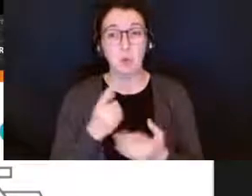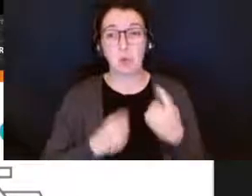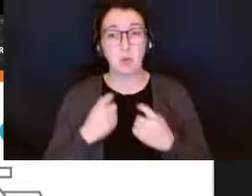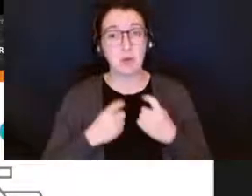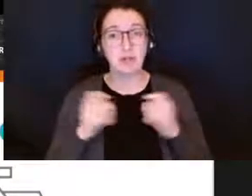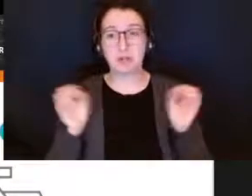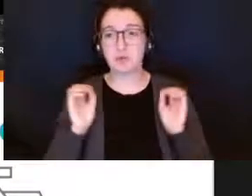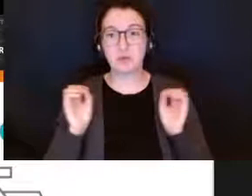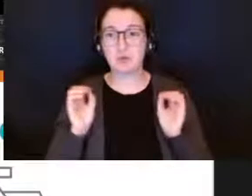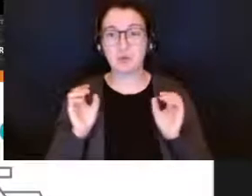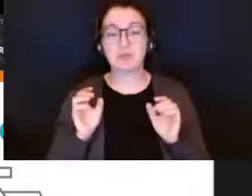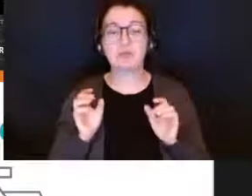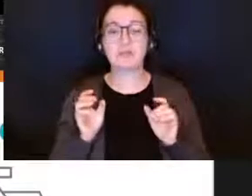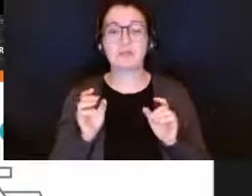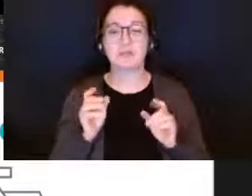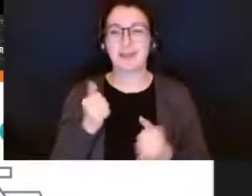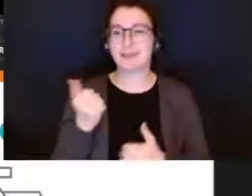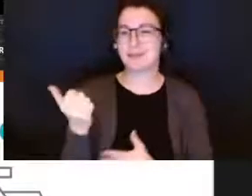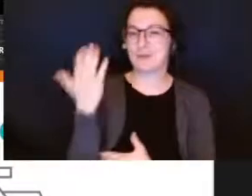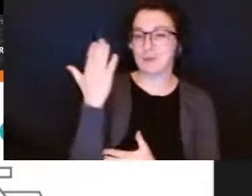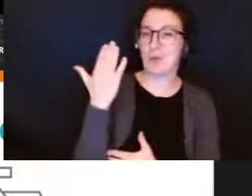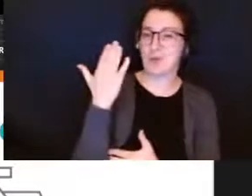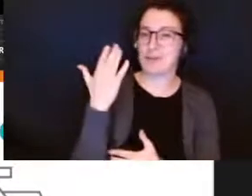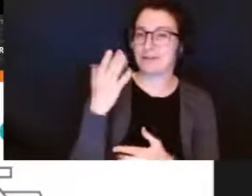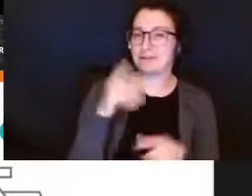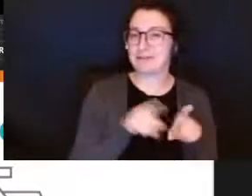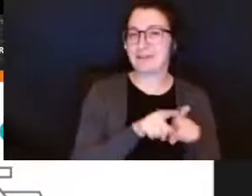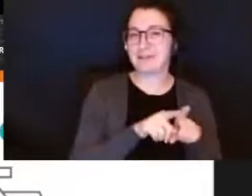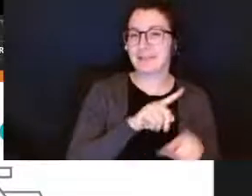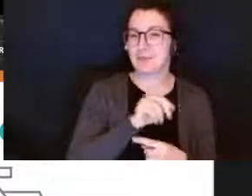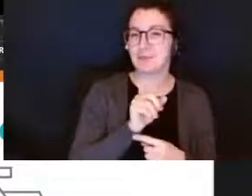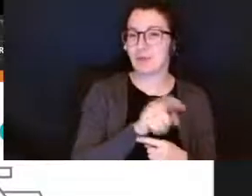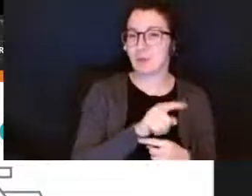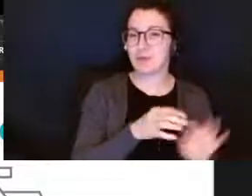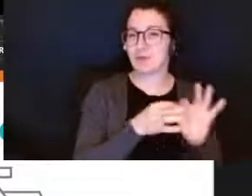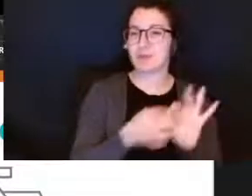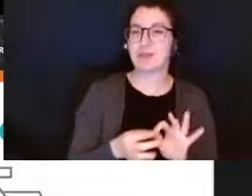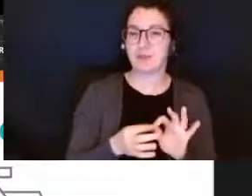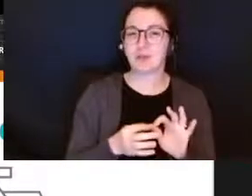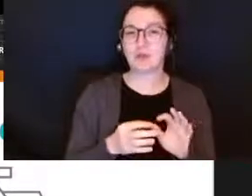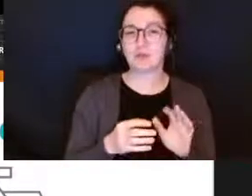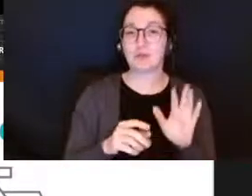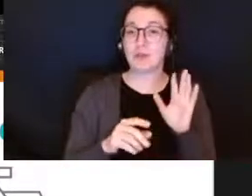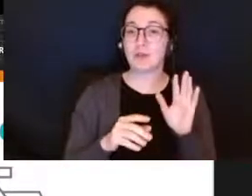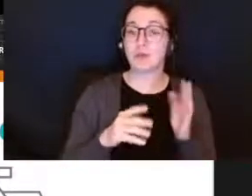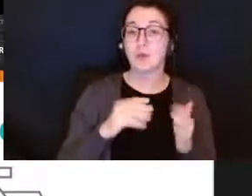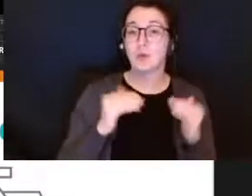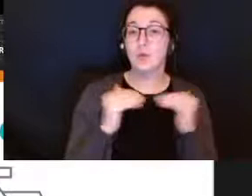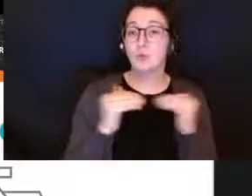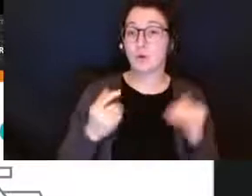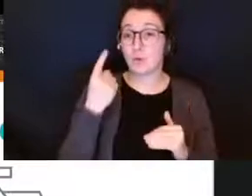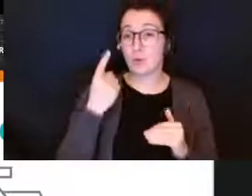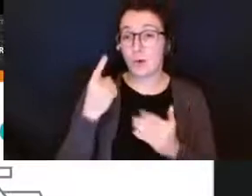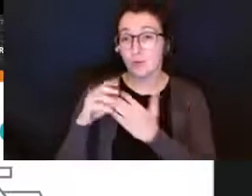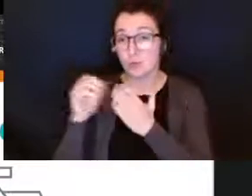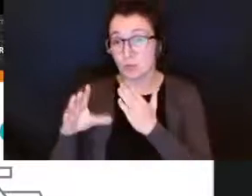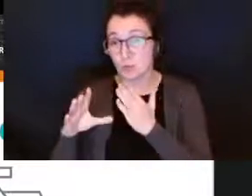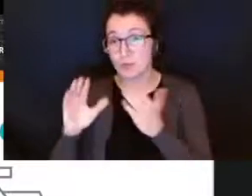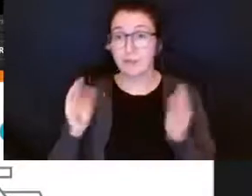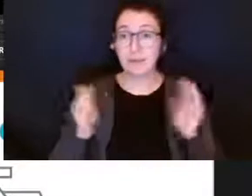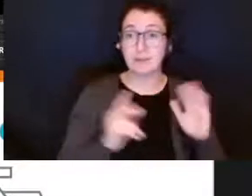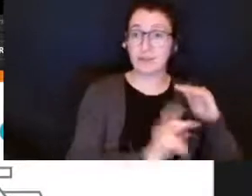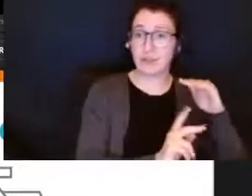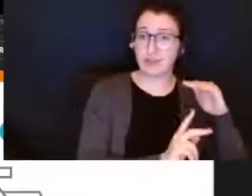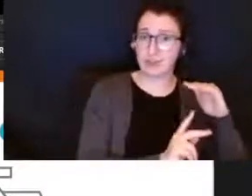same question that we had from this morning around the process for a grade one student compared to a kindergarten student would the process be the